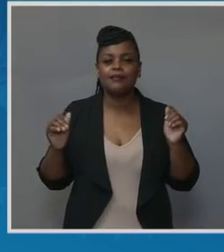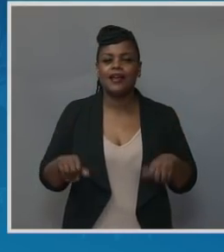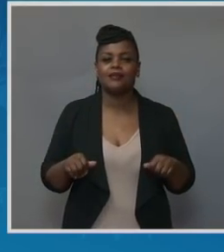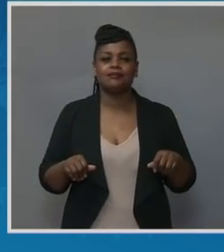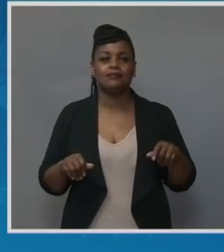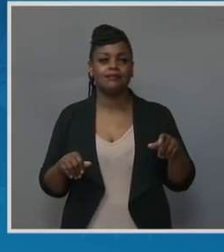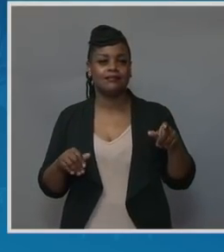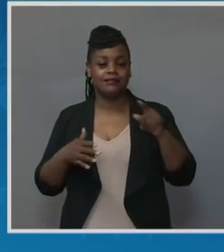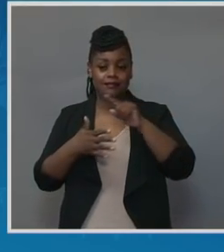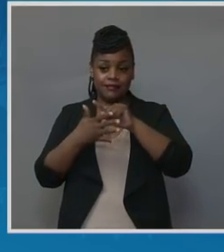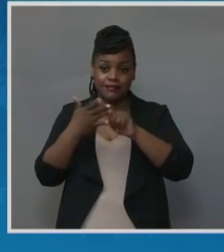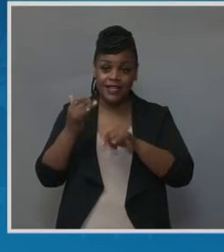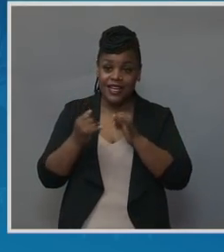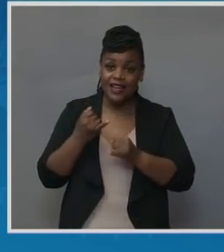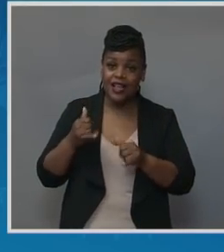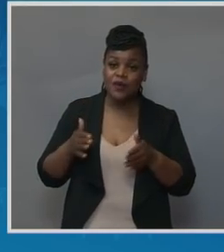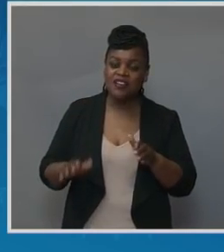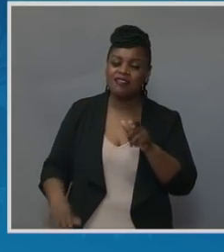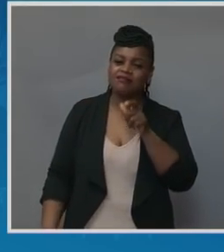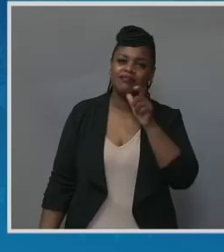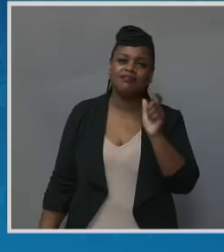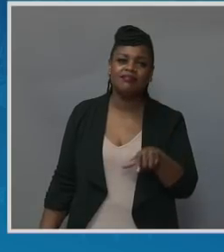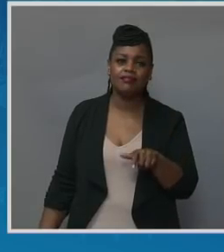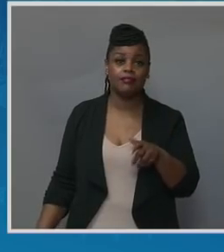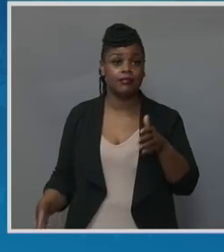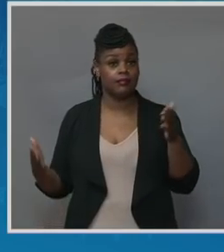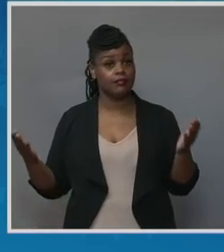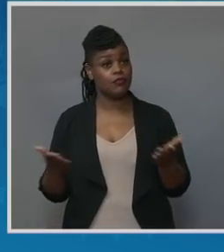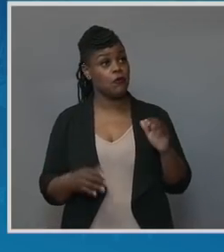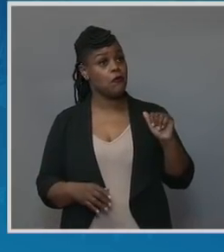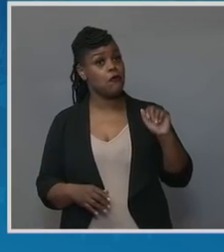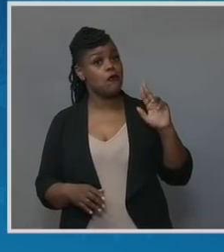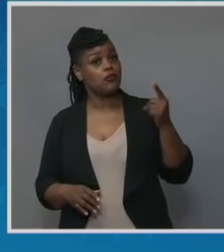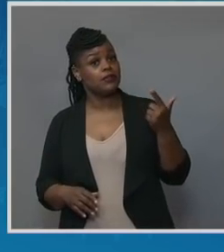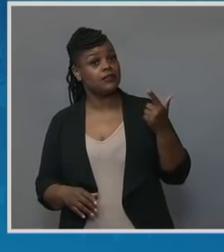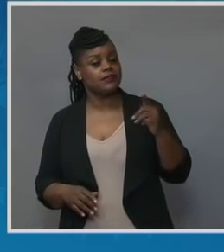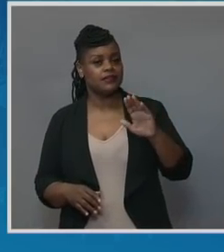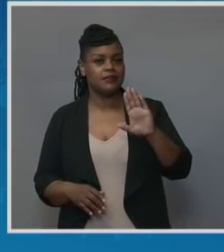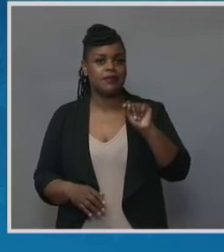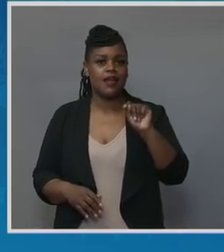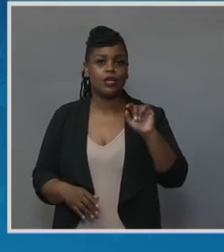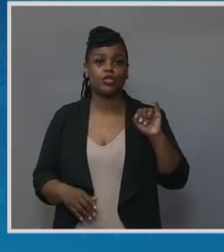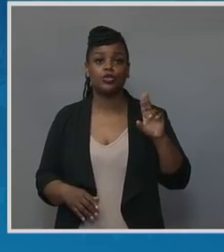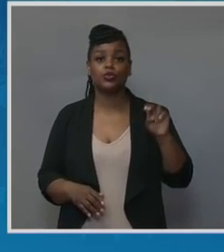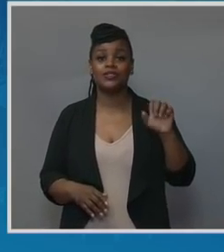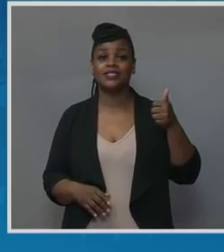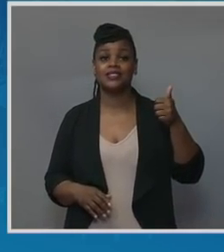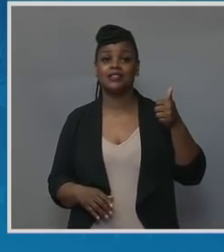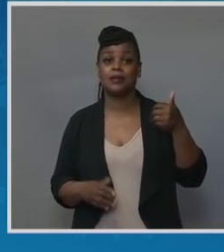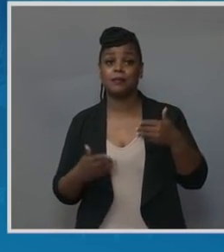The baby was due to come in August. And on June 10th, she said the baby was hardly moving. was,